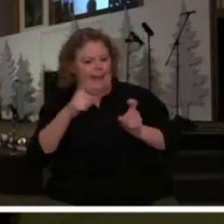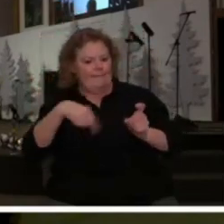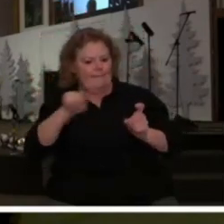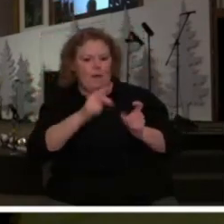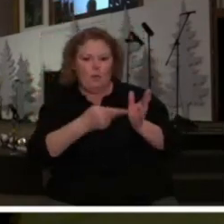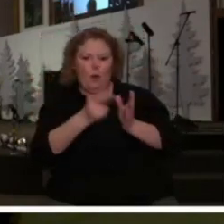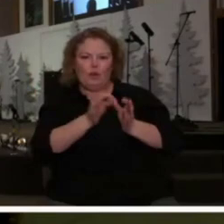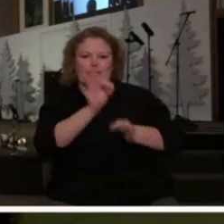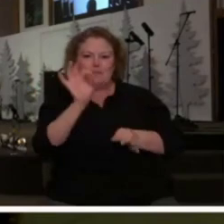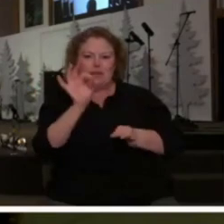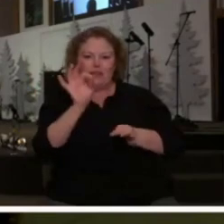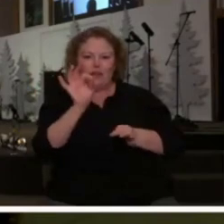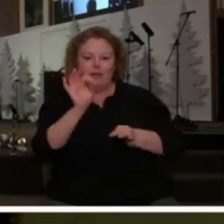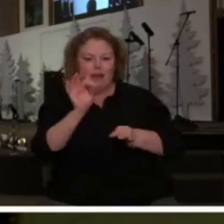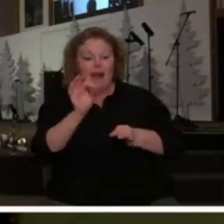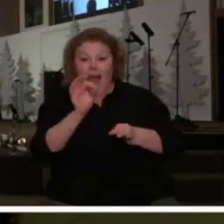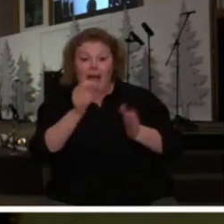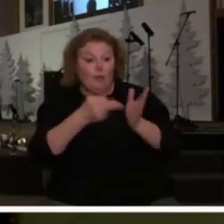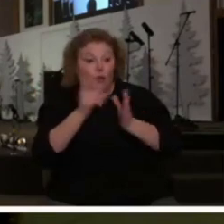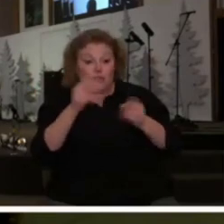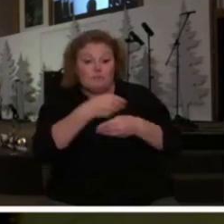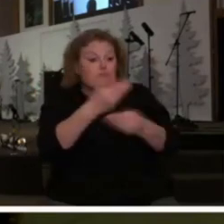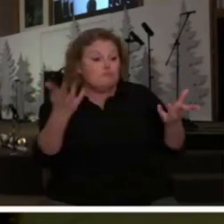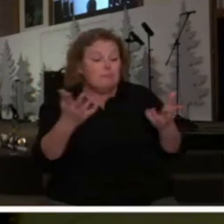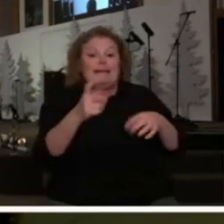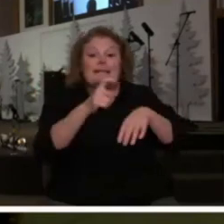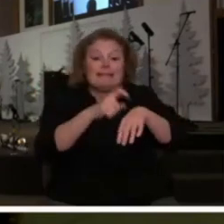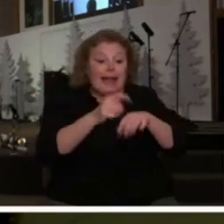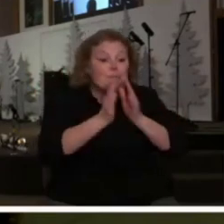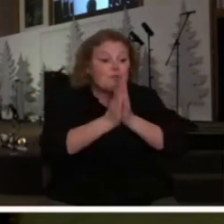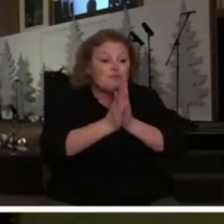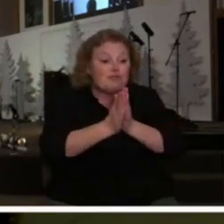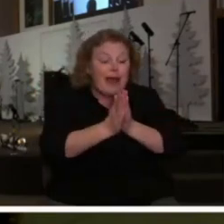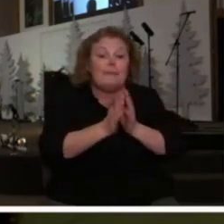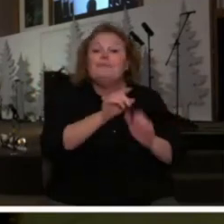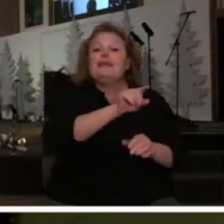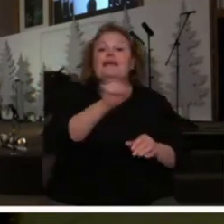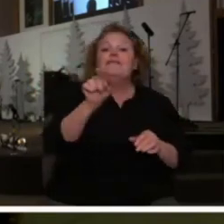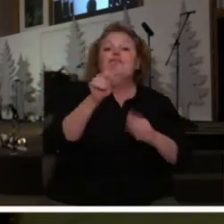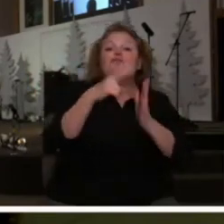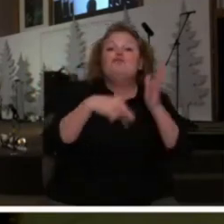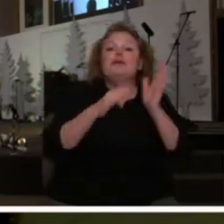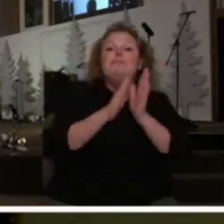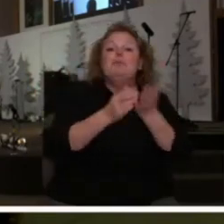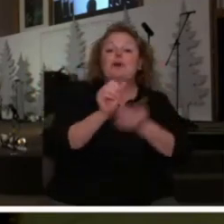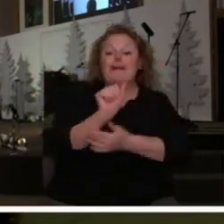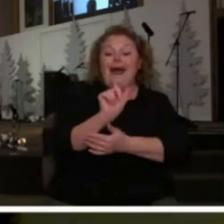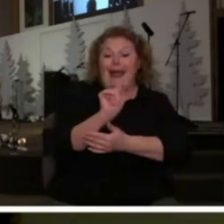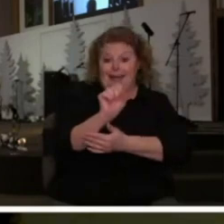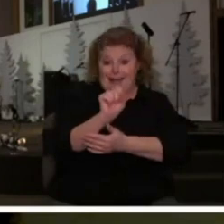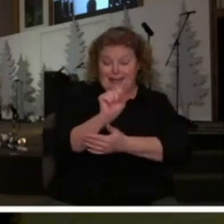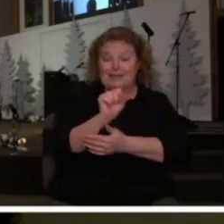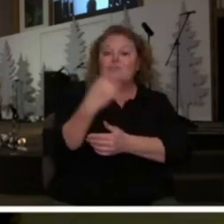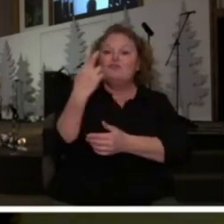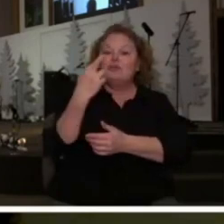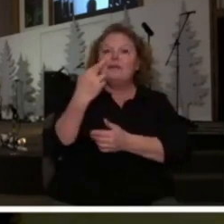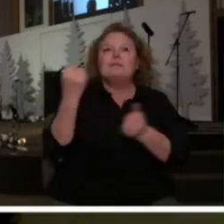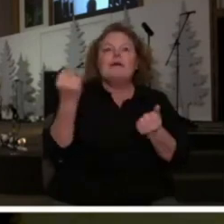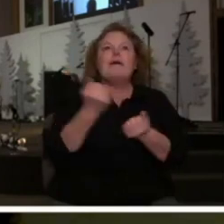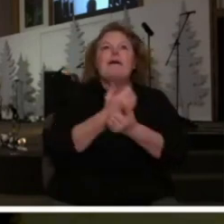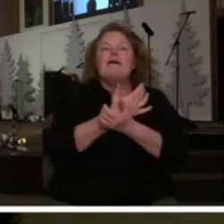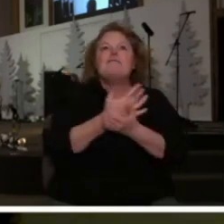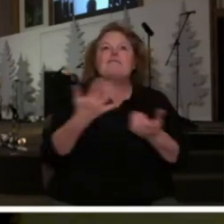power and the importance of prayer in everything that would take place. In fact, for those of you that read the book of Acts, you'll recognize that everything